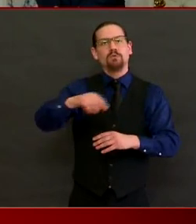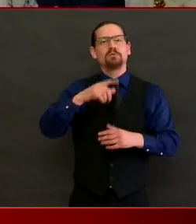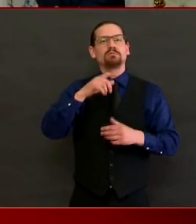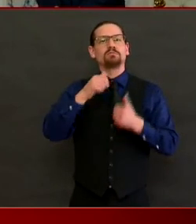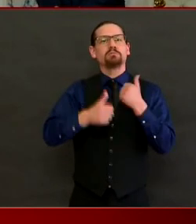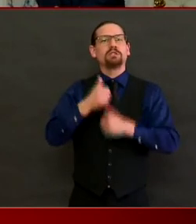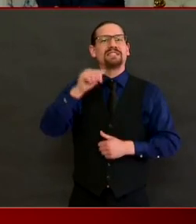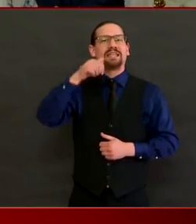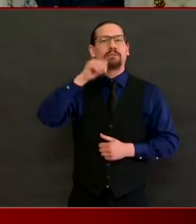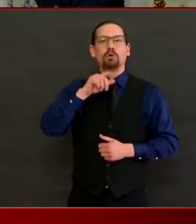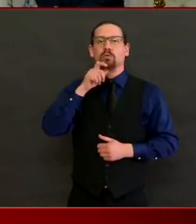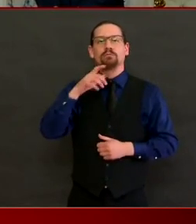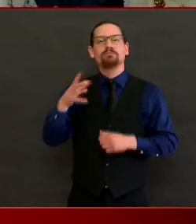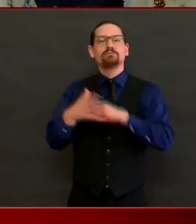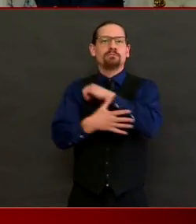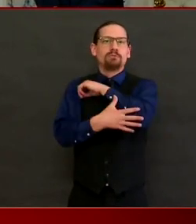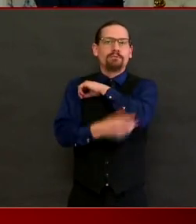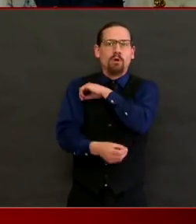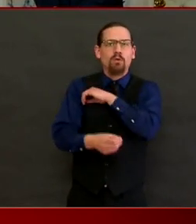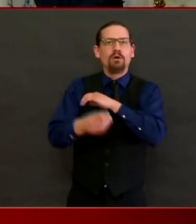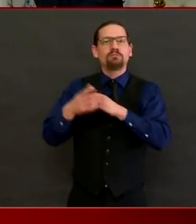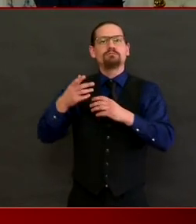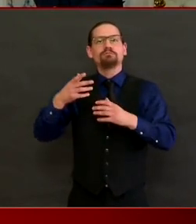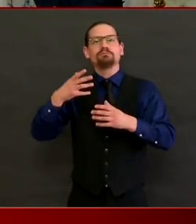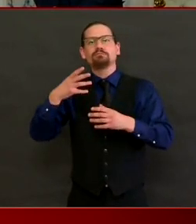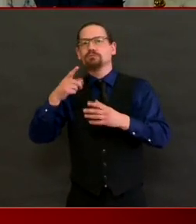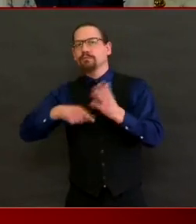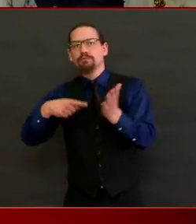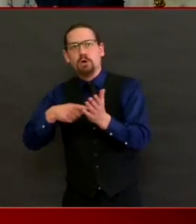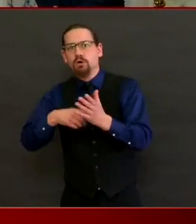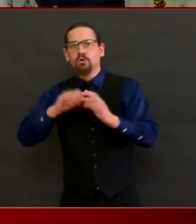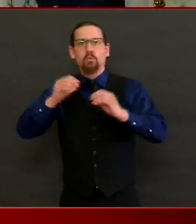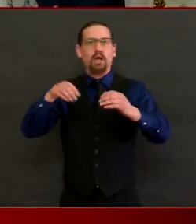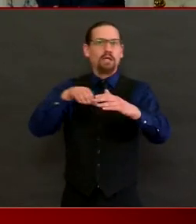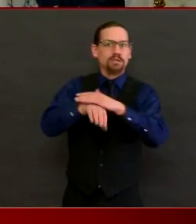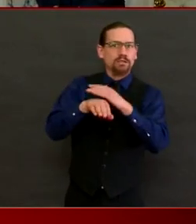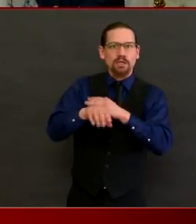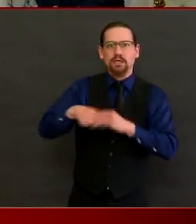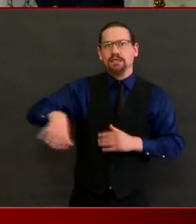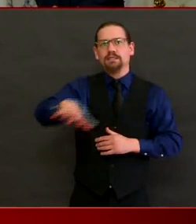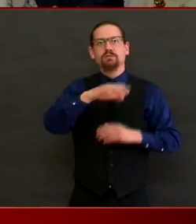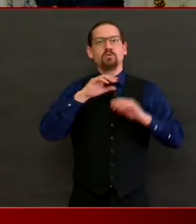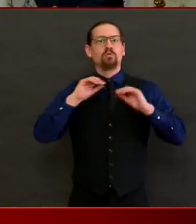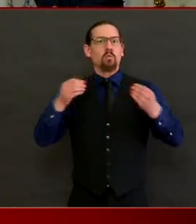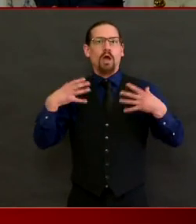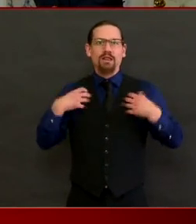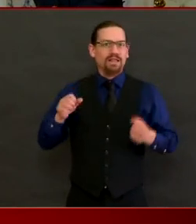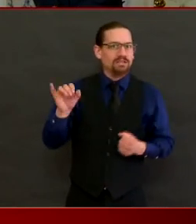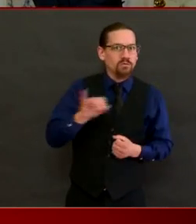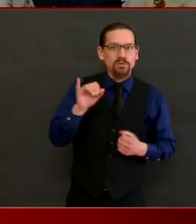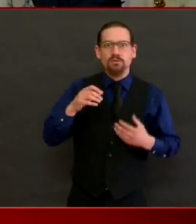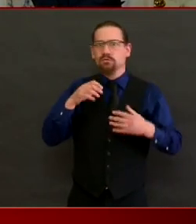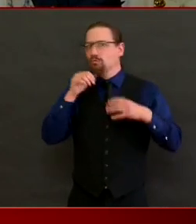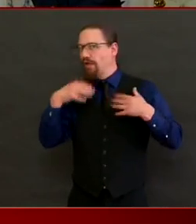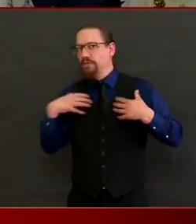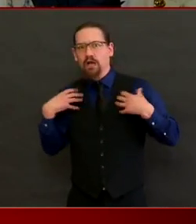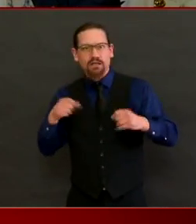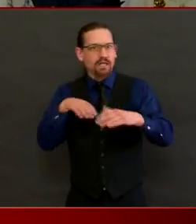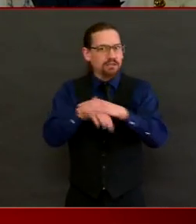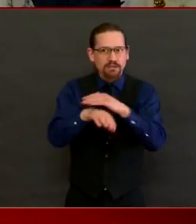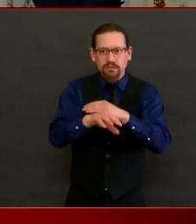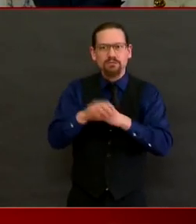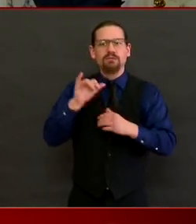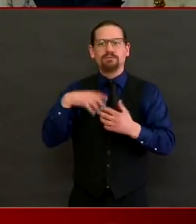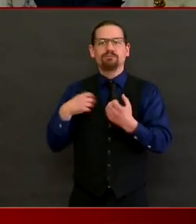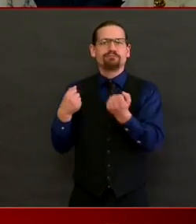provide housing support, food support, health care support, support with utilities. But if you know